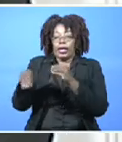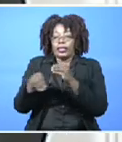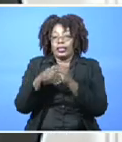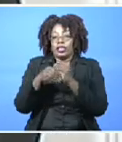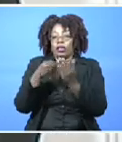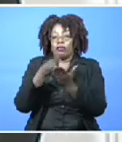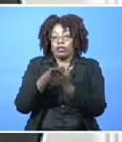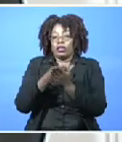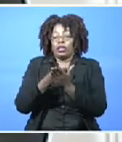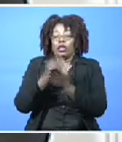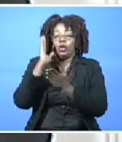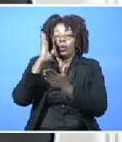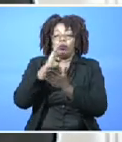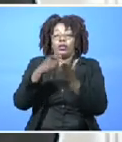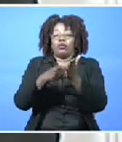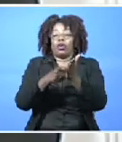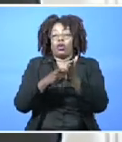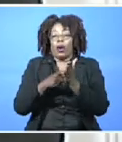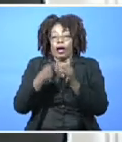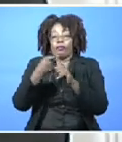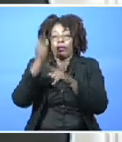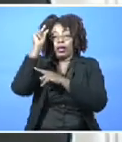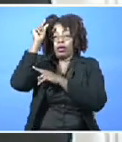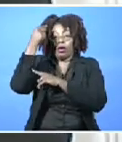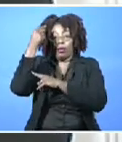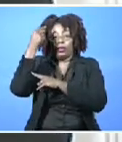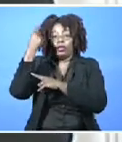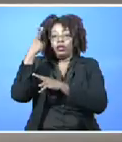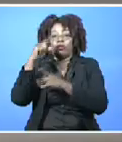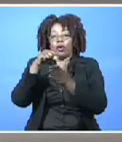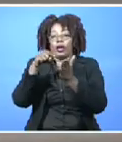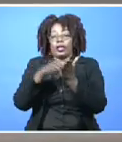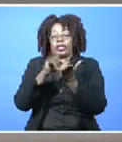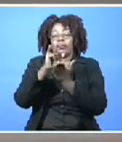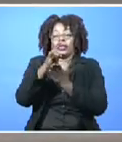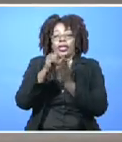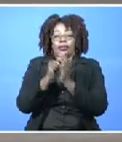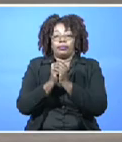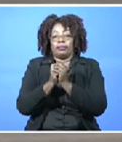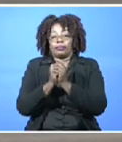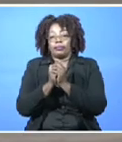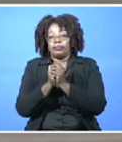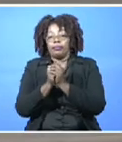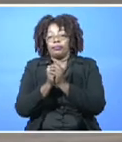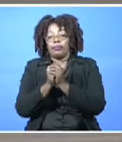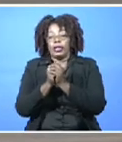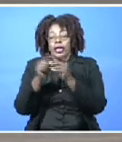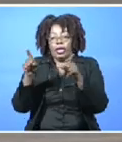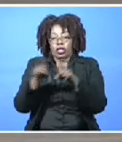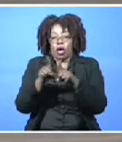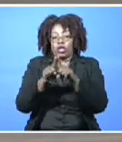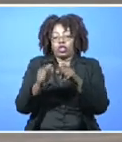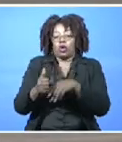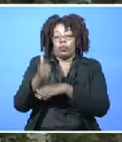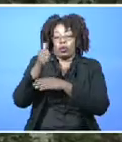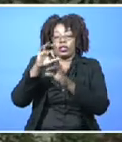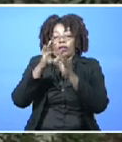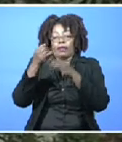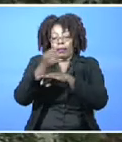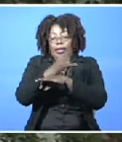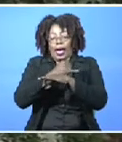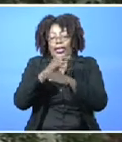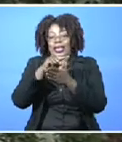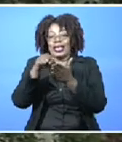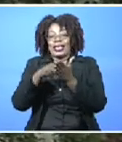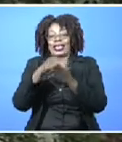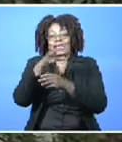funding will be required from the government for the acquisition of this plane. Bahamas Air will also help boost family island arrivals this year